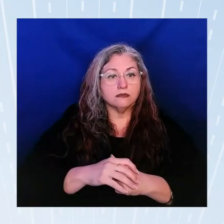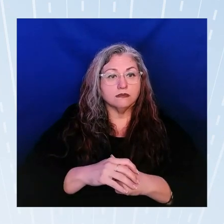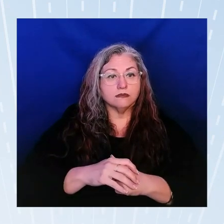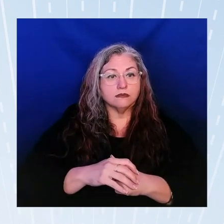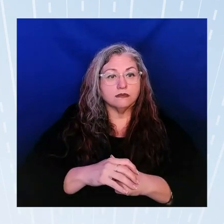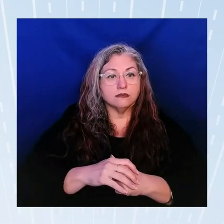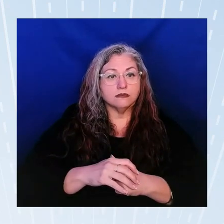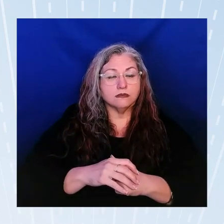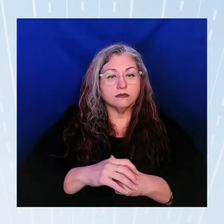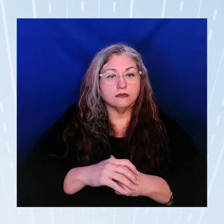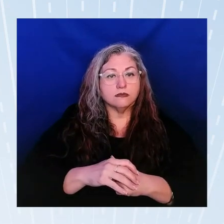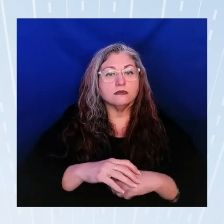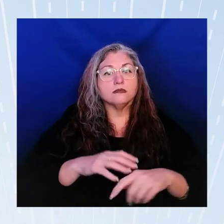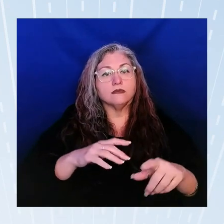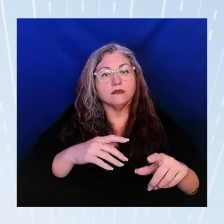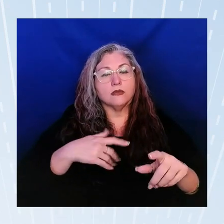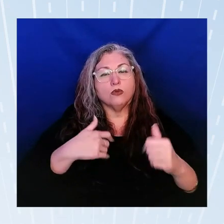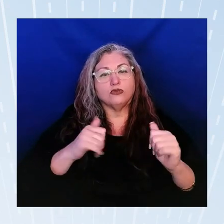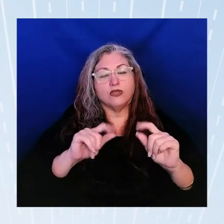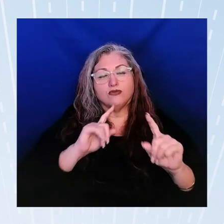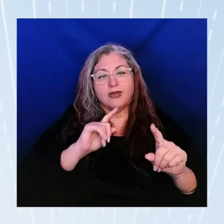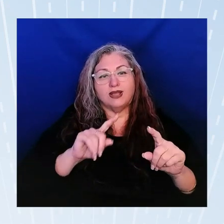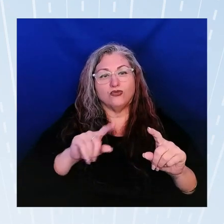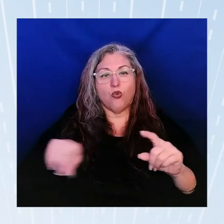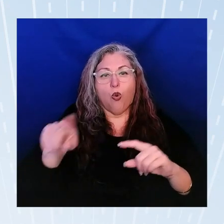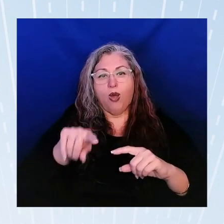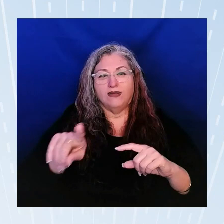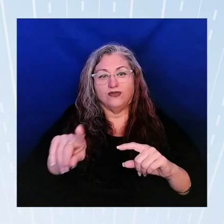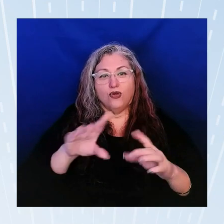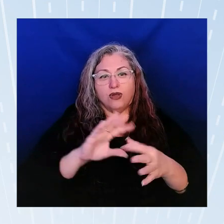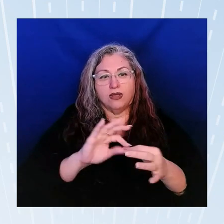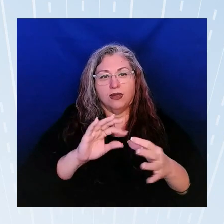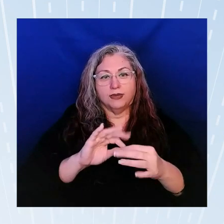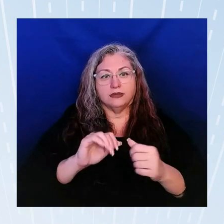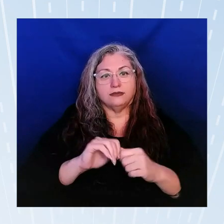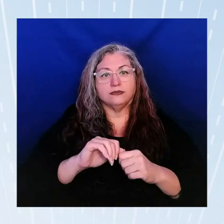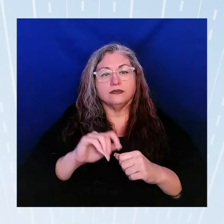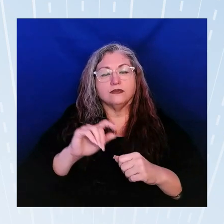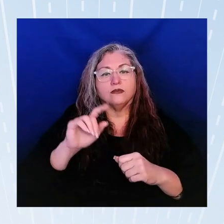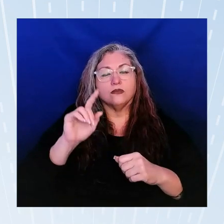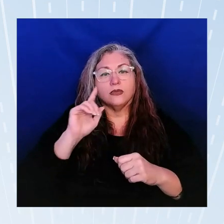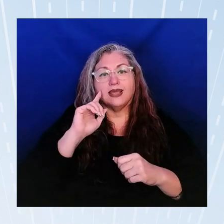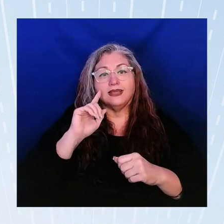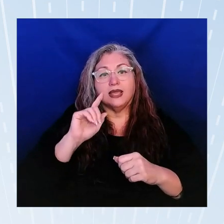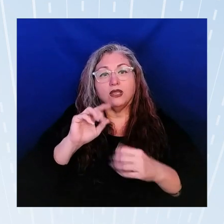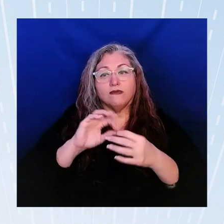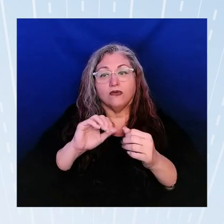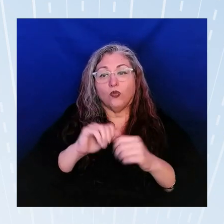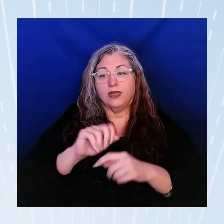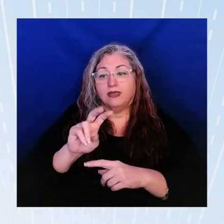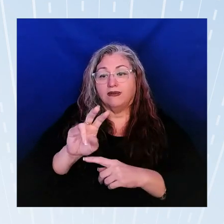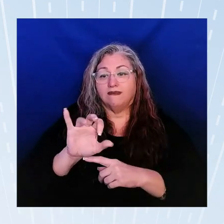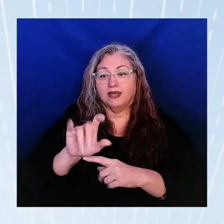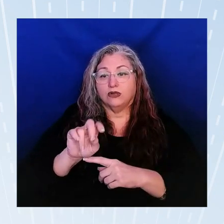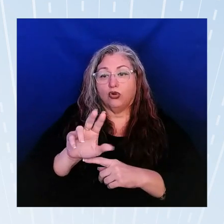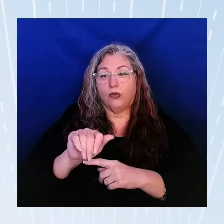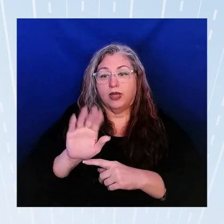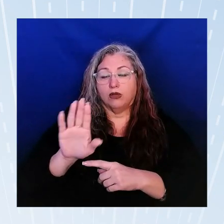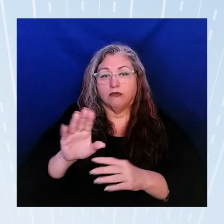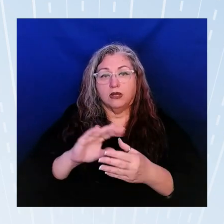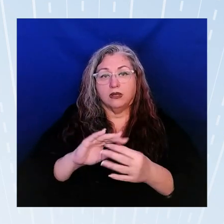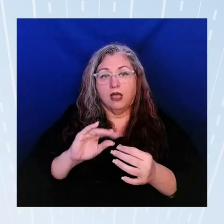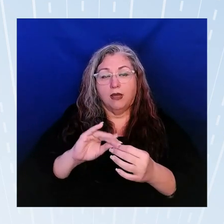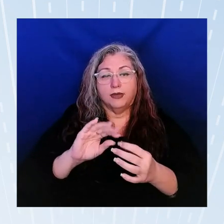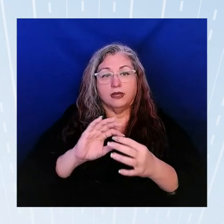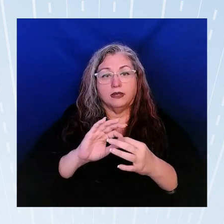I'll try and respond to all of those comments I think with respect to Victoria's comment about